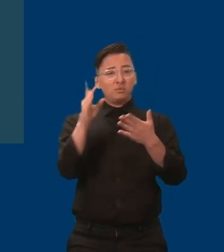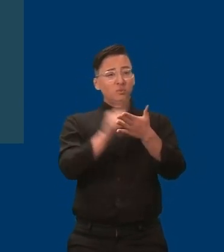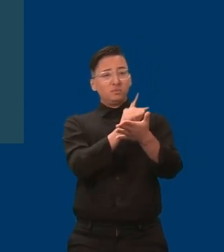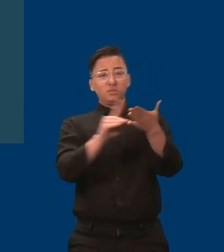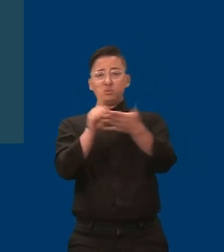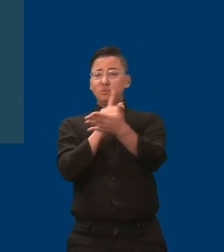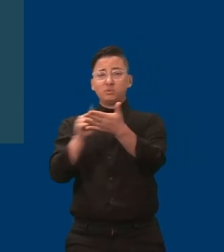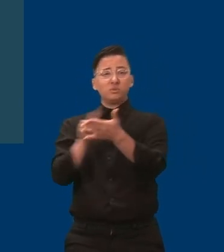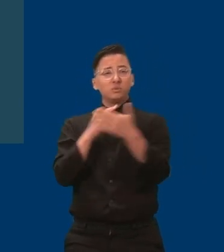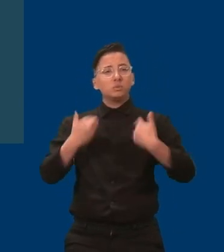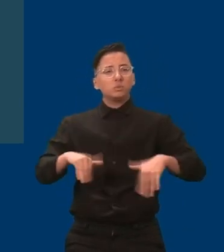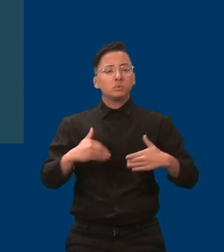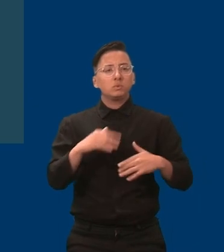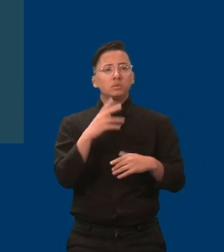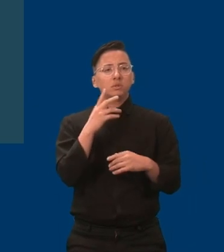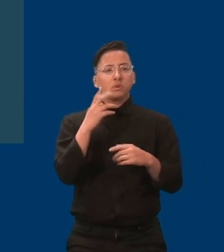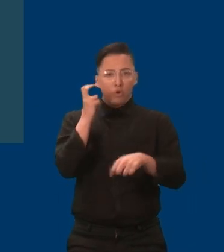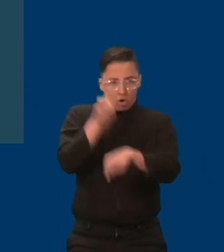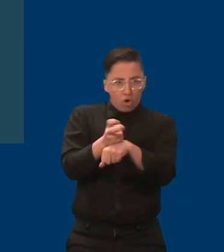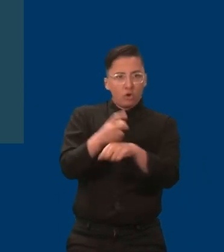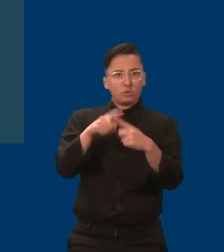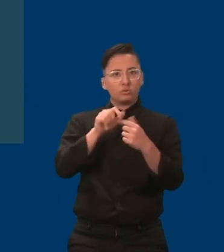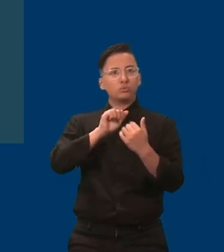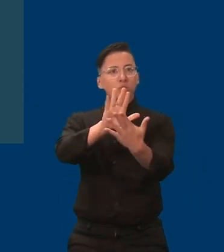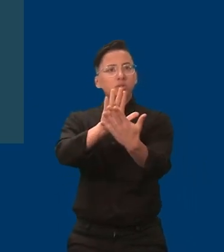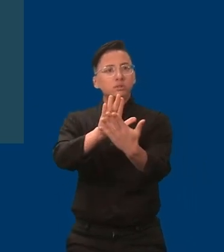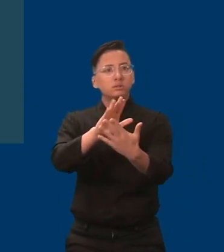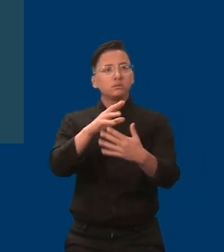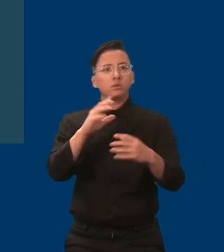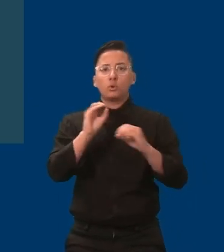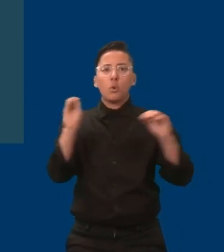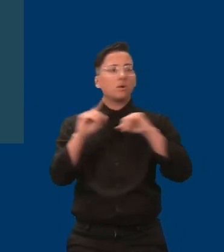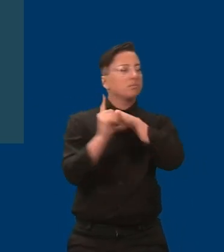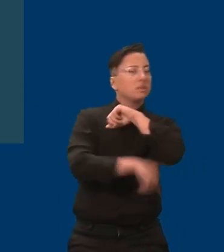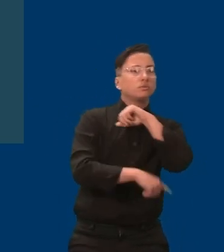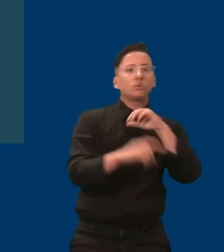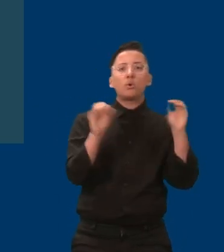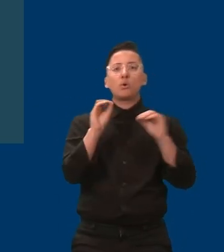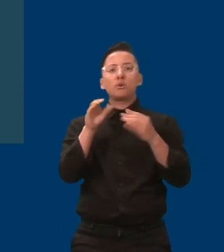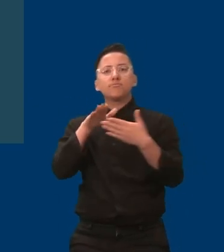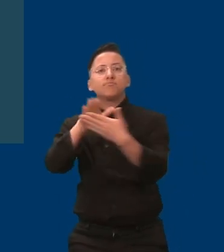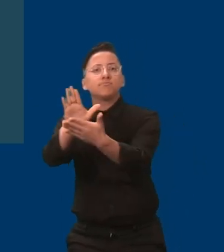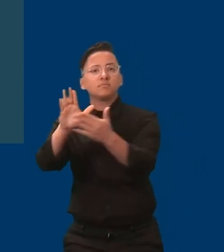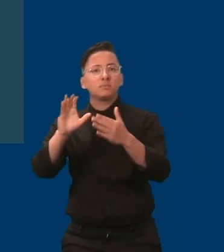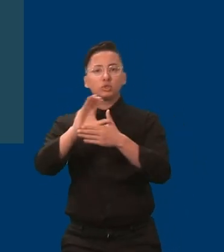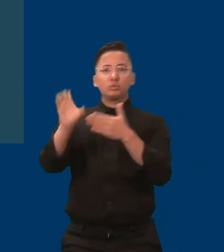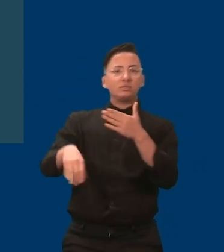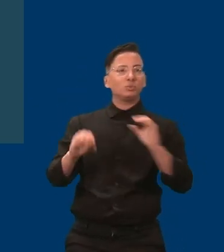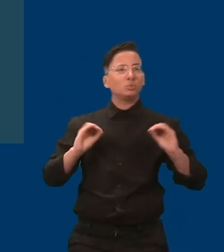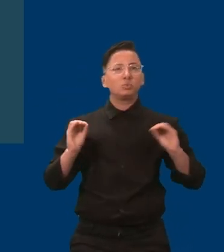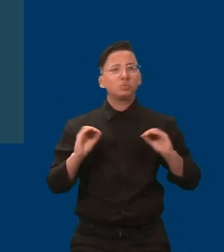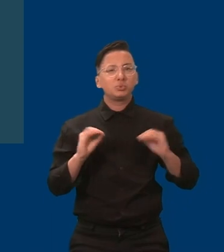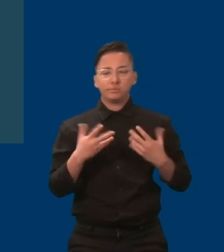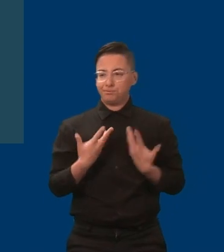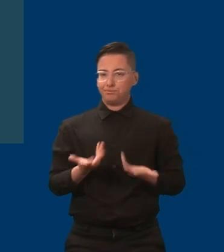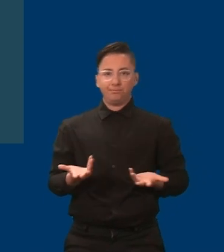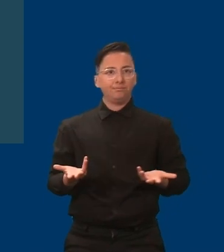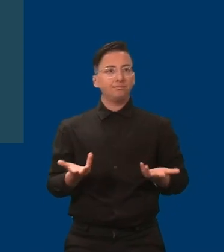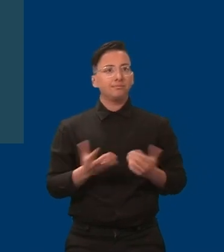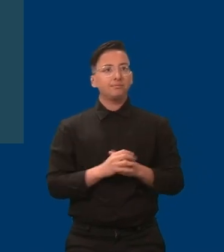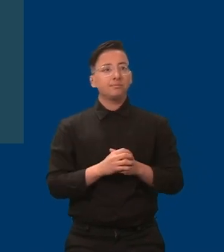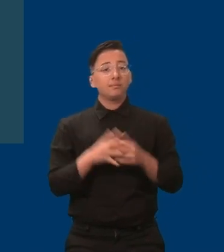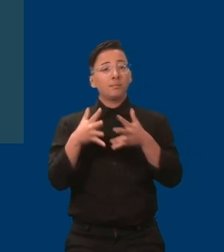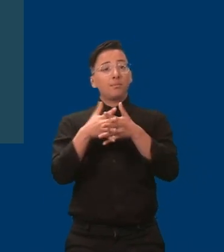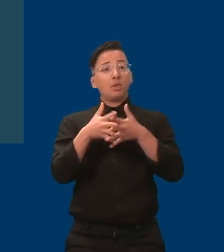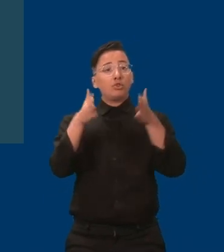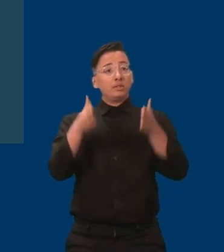go unpunished and victims receive no redress. About 85% of autistic Americans are not